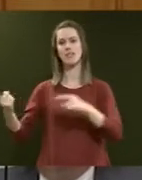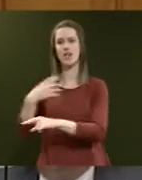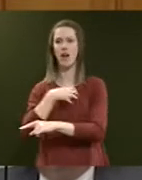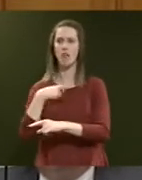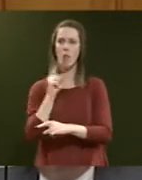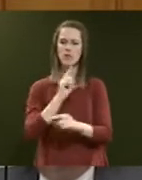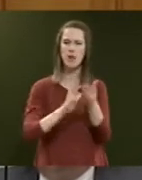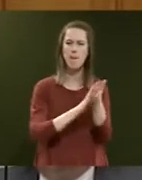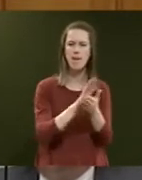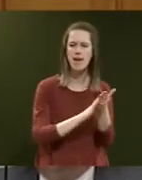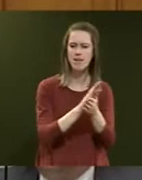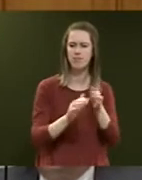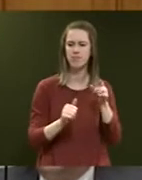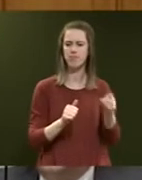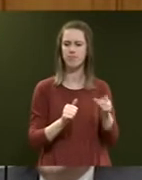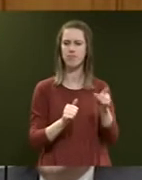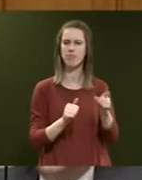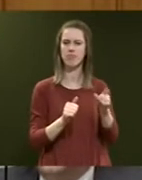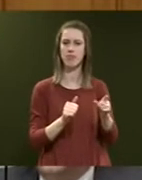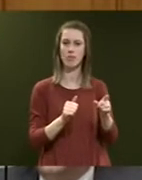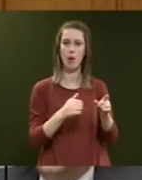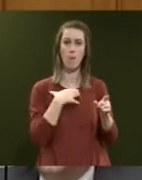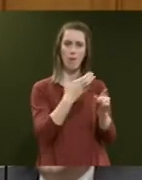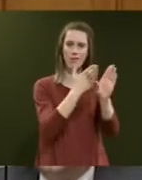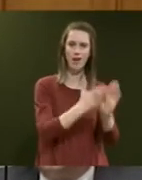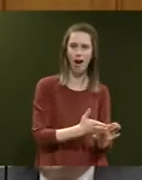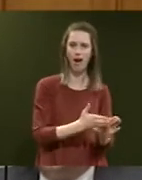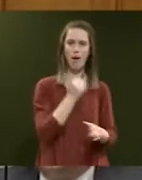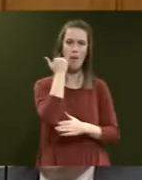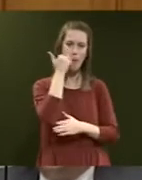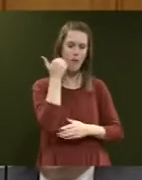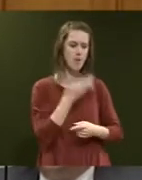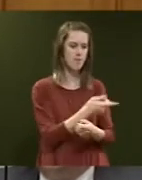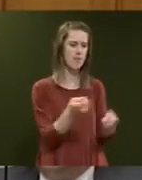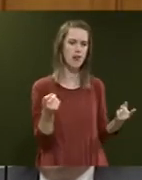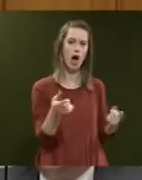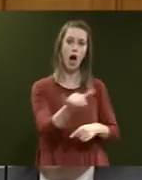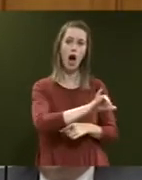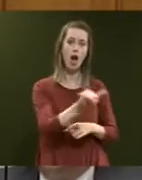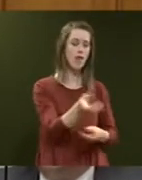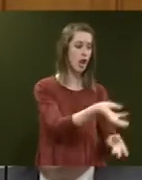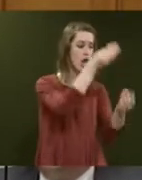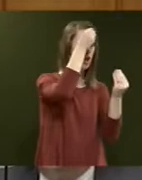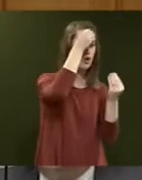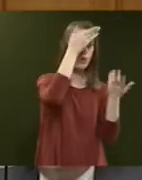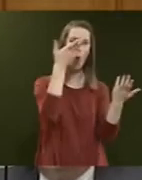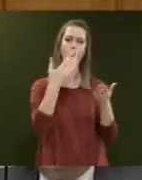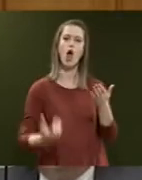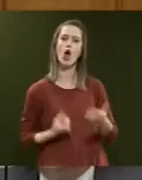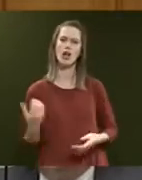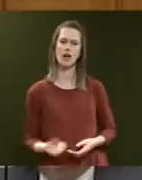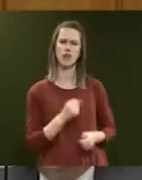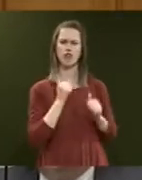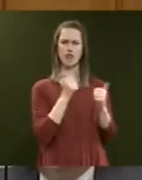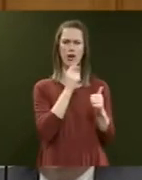means, Mr Brownlee, that more of our rangatahi, that means young Māori, are either learning or earning. And